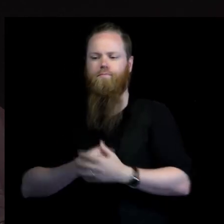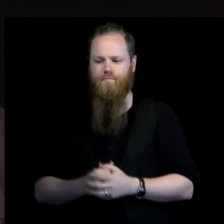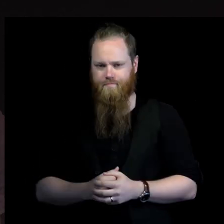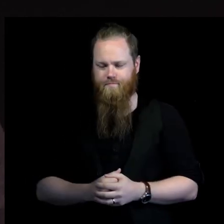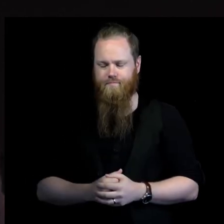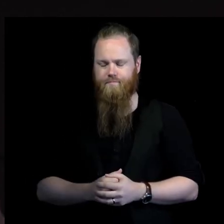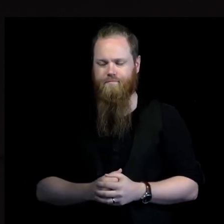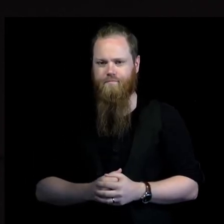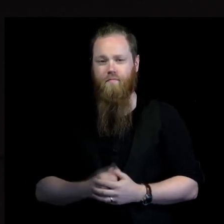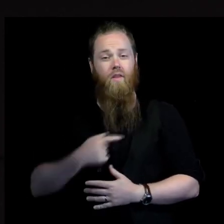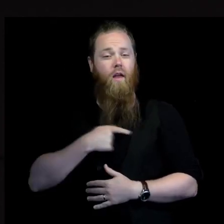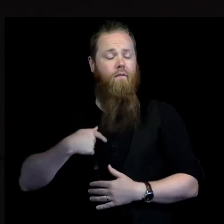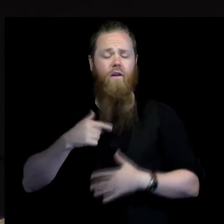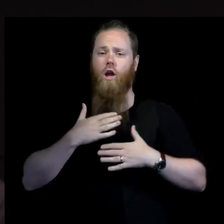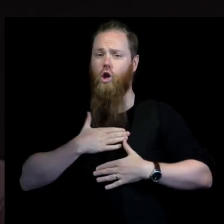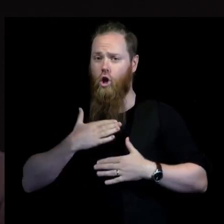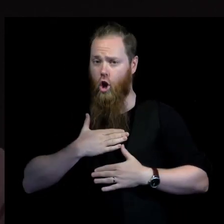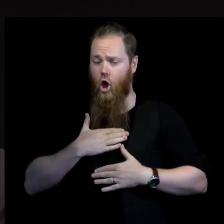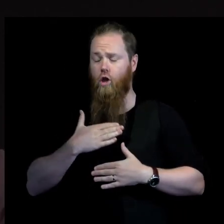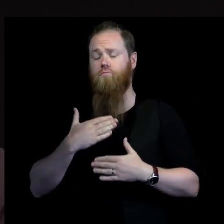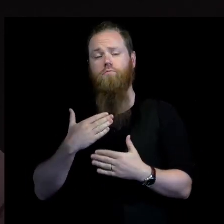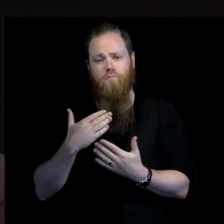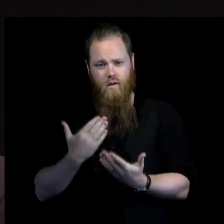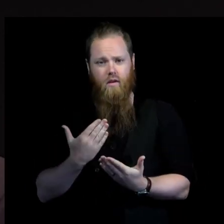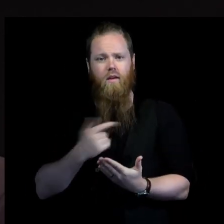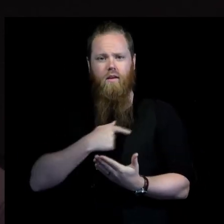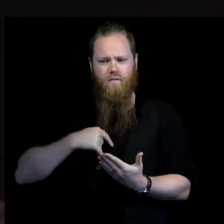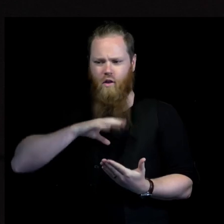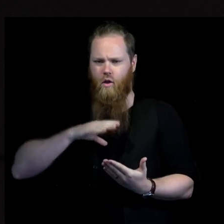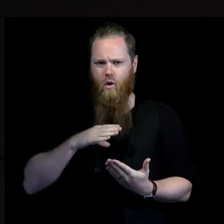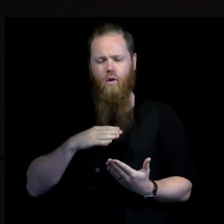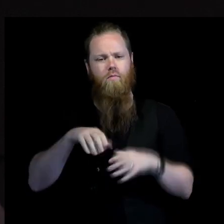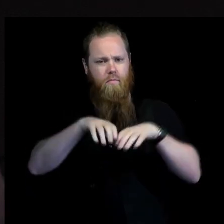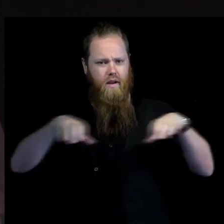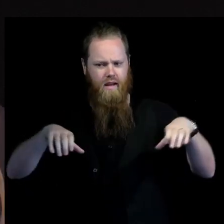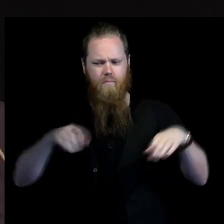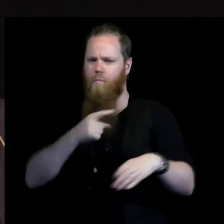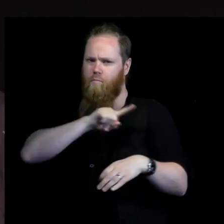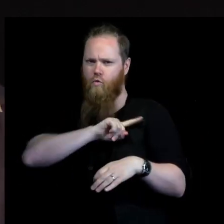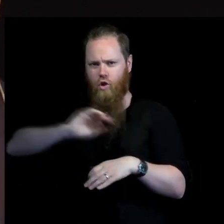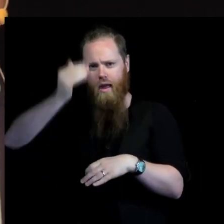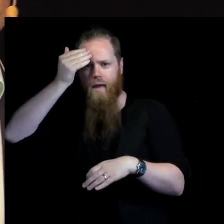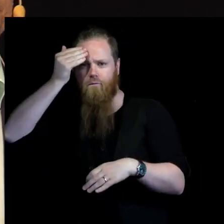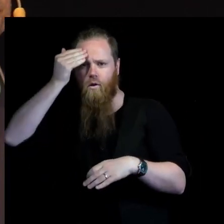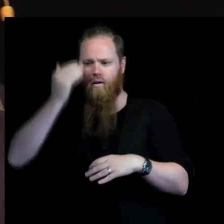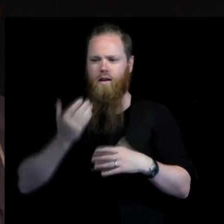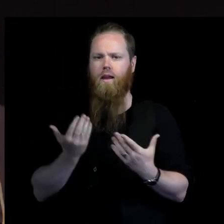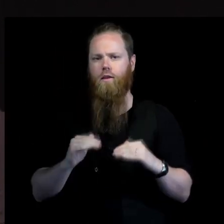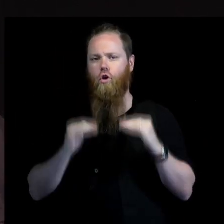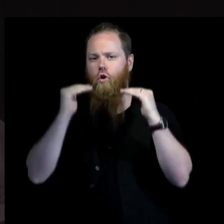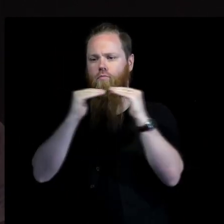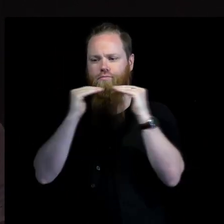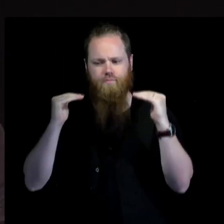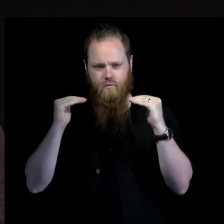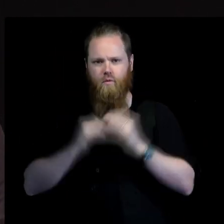we're very happy to have a experienced high-level panel here to to share their views on the